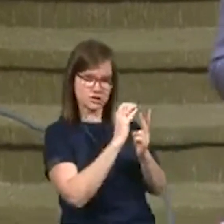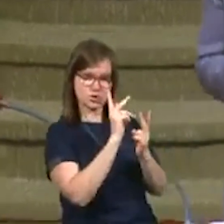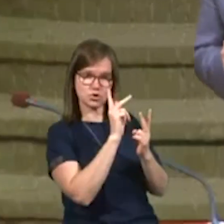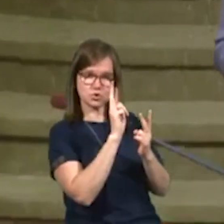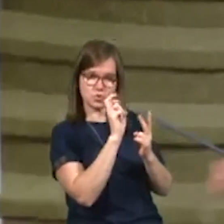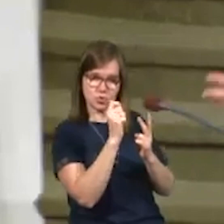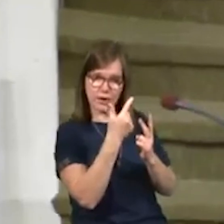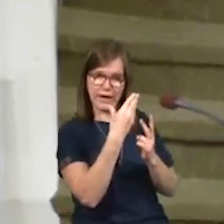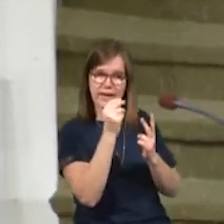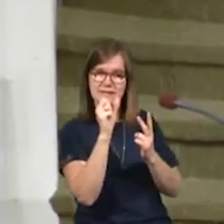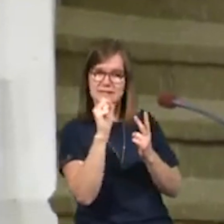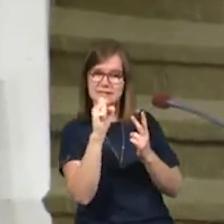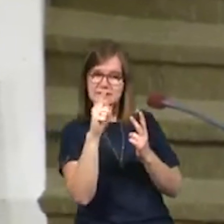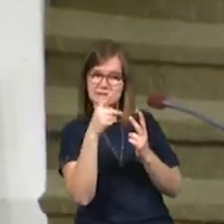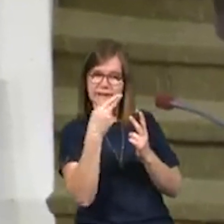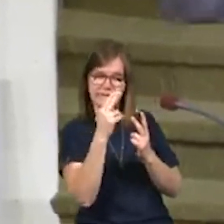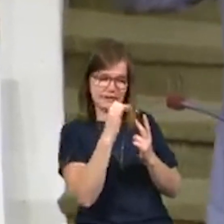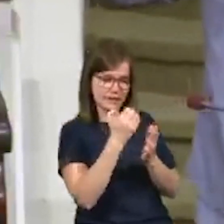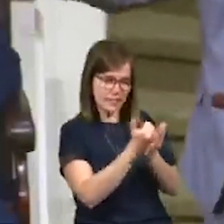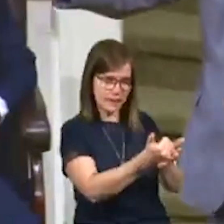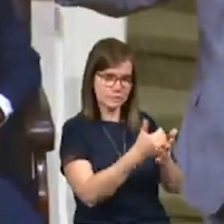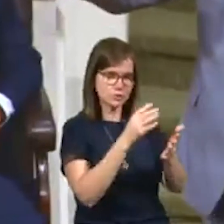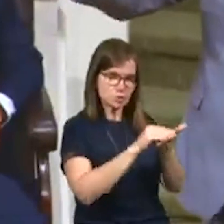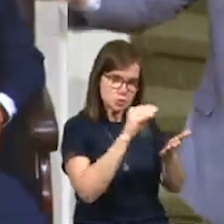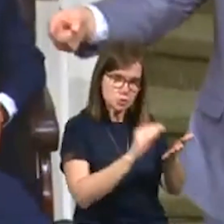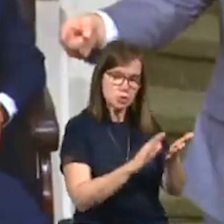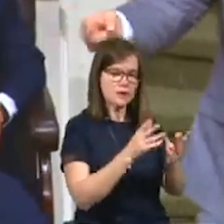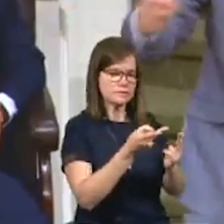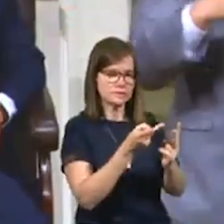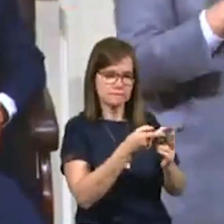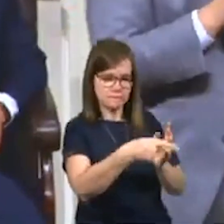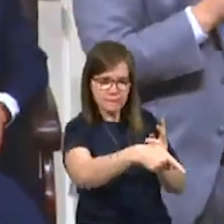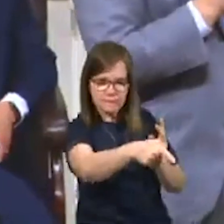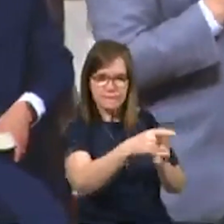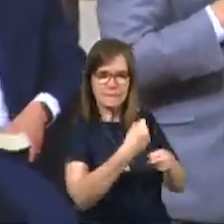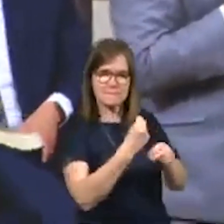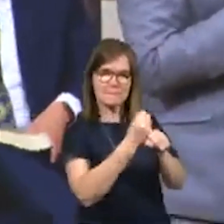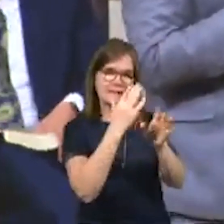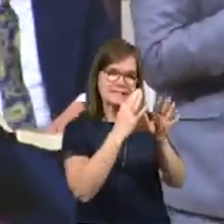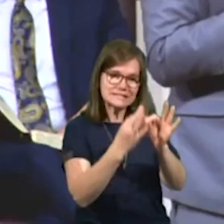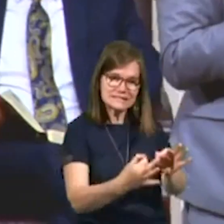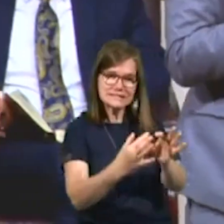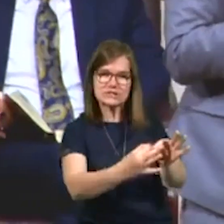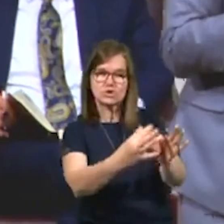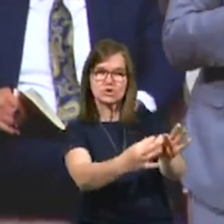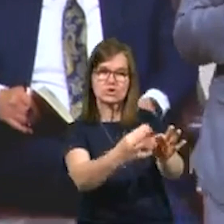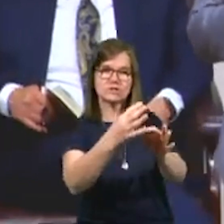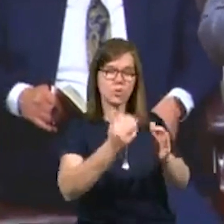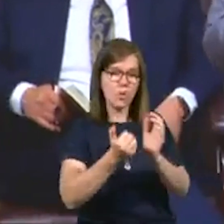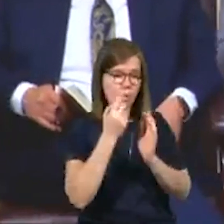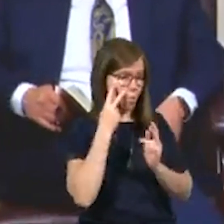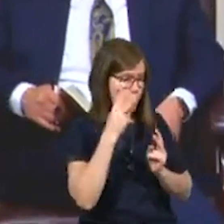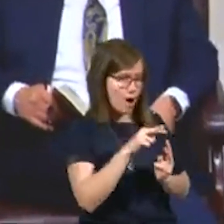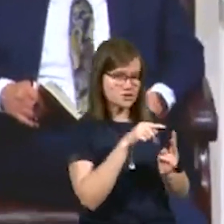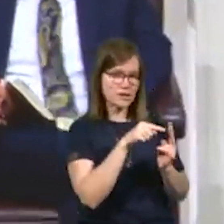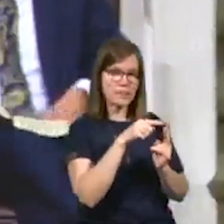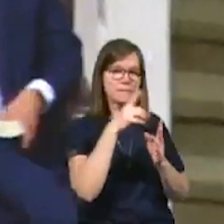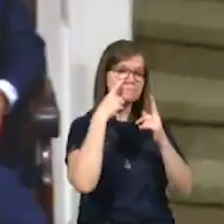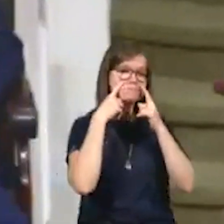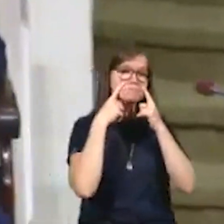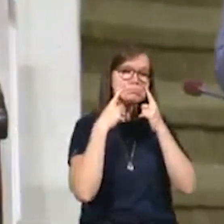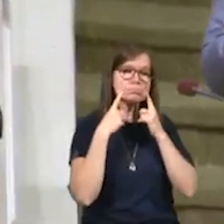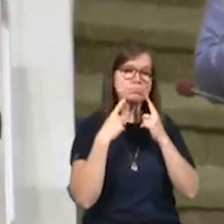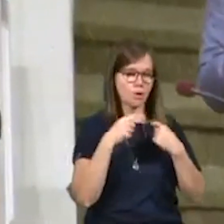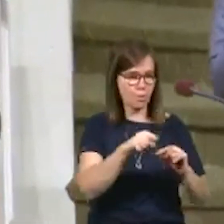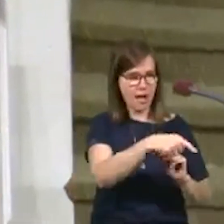minister to a group of students, watching them get excited as they made decisions, watching them, you know, tear up as they went down to